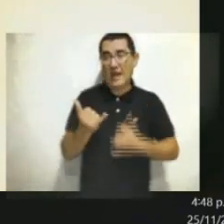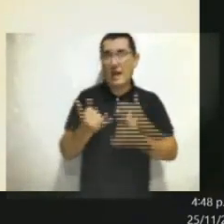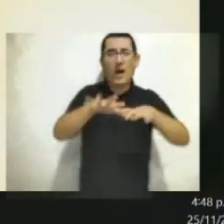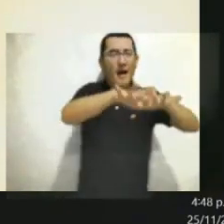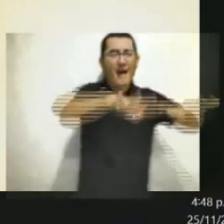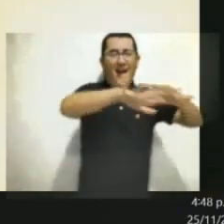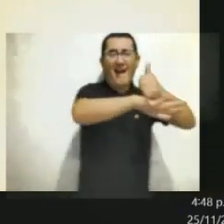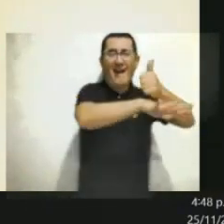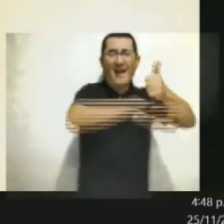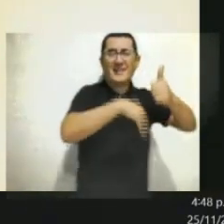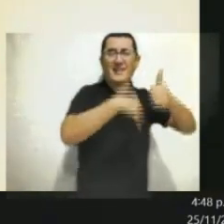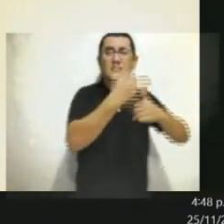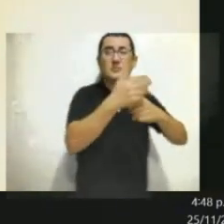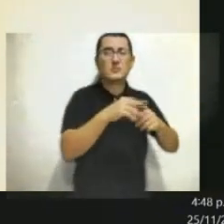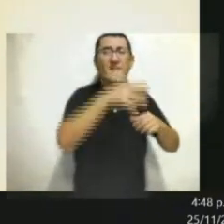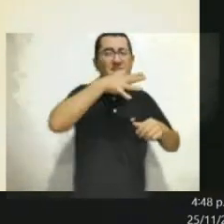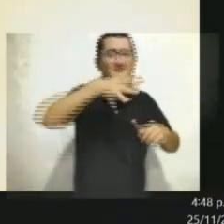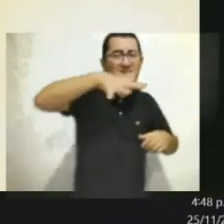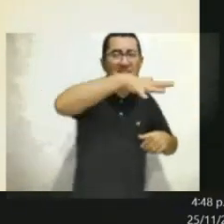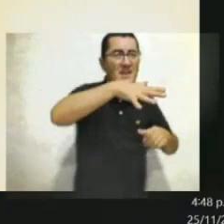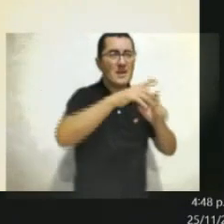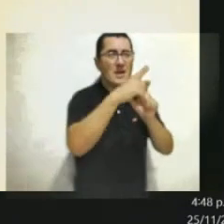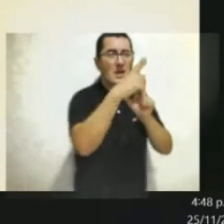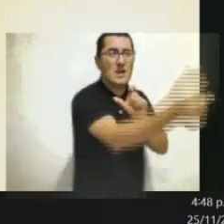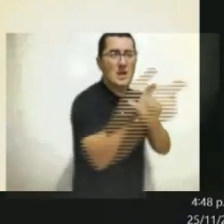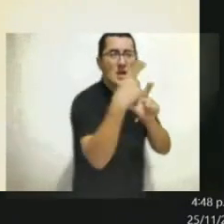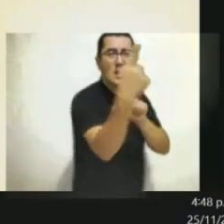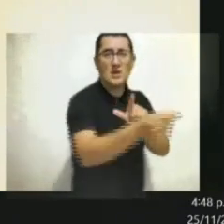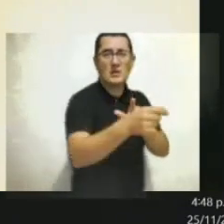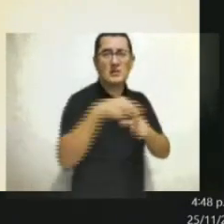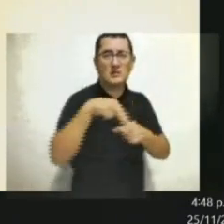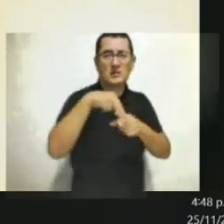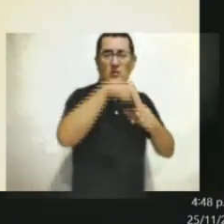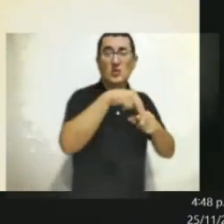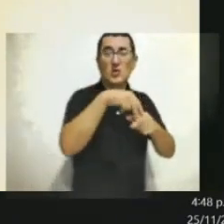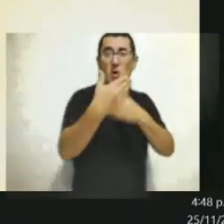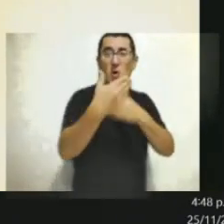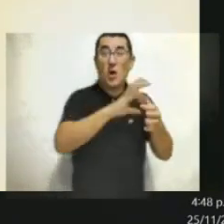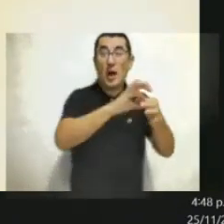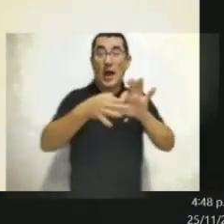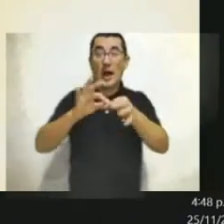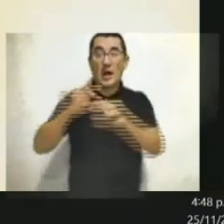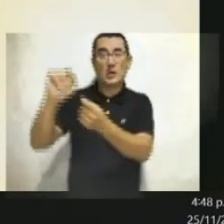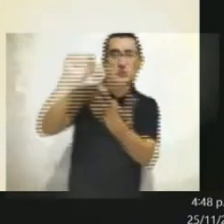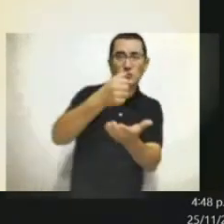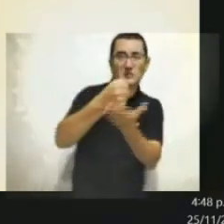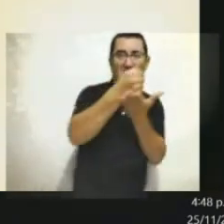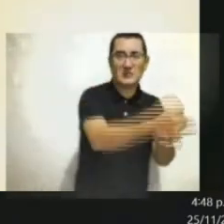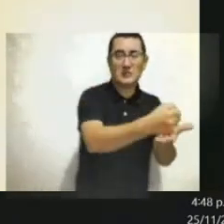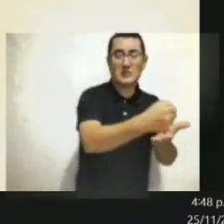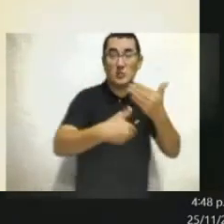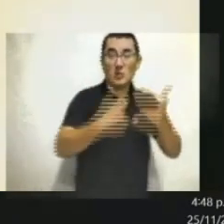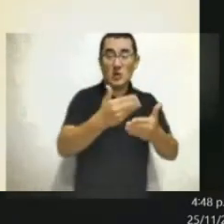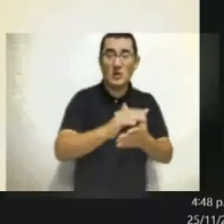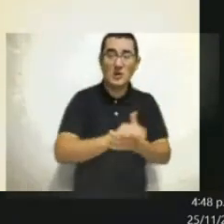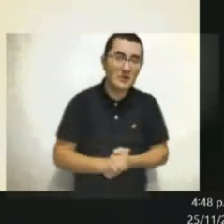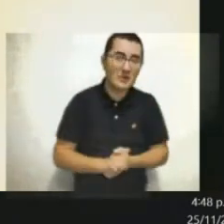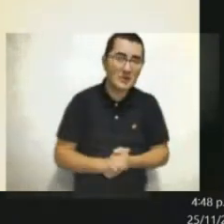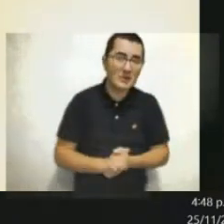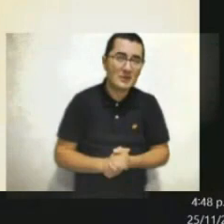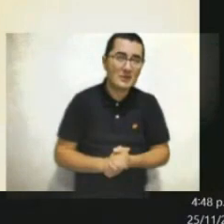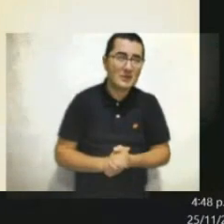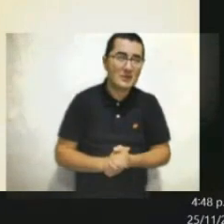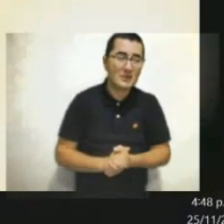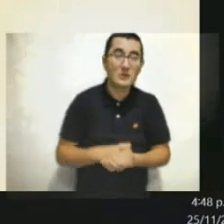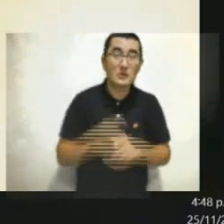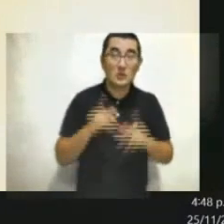rural ones. have a coverage and then we have resources in terms of subsidies that we have that we need to orient